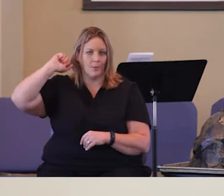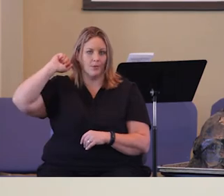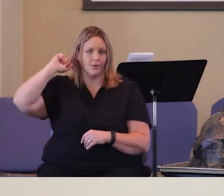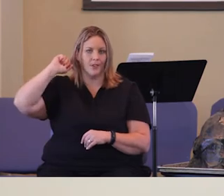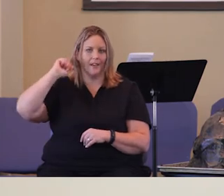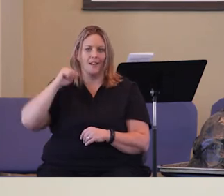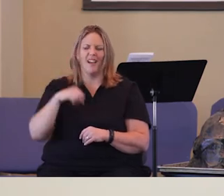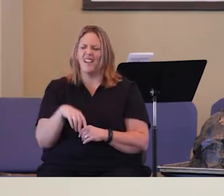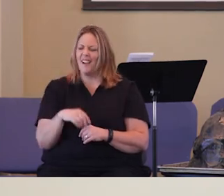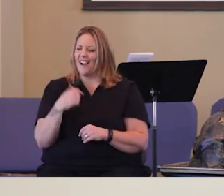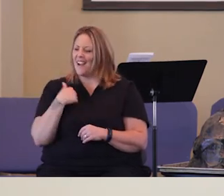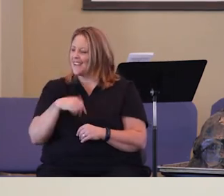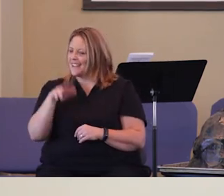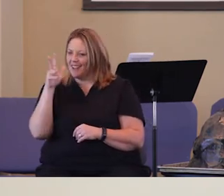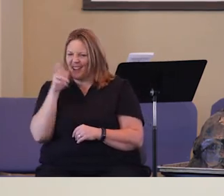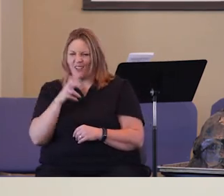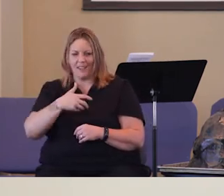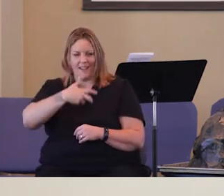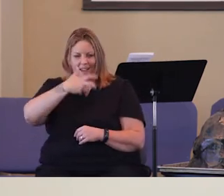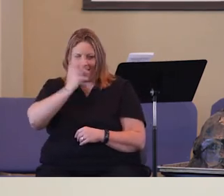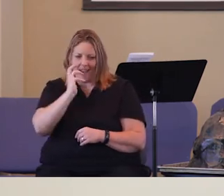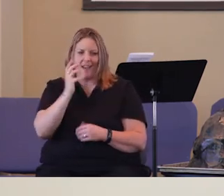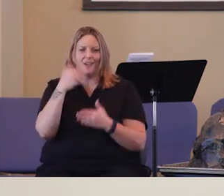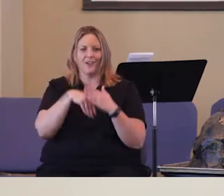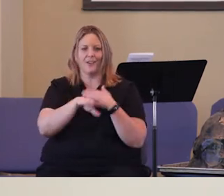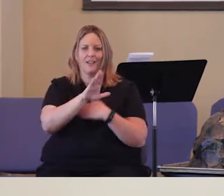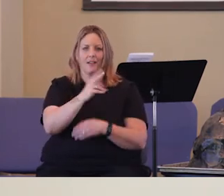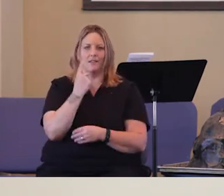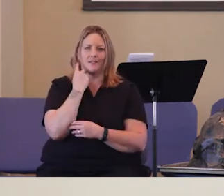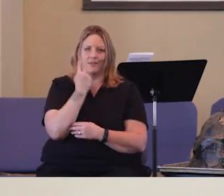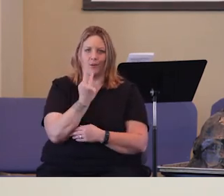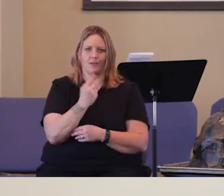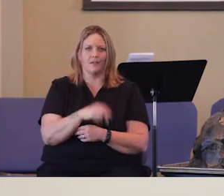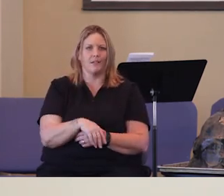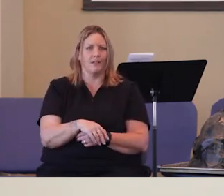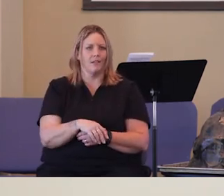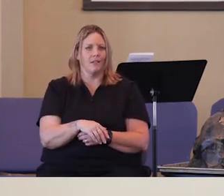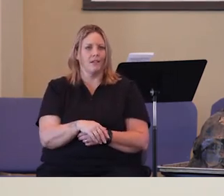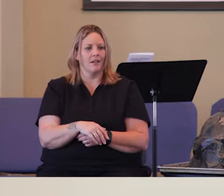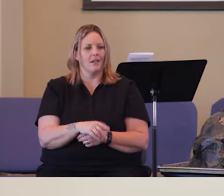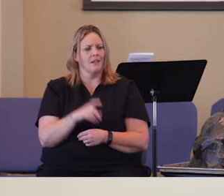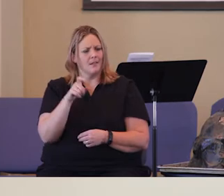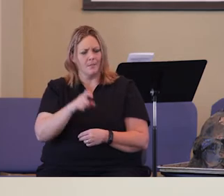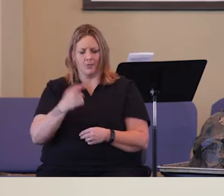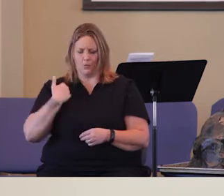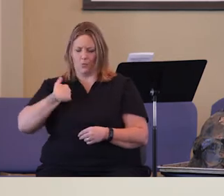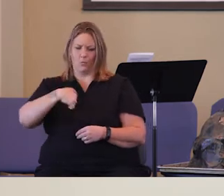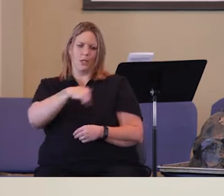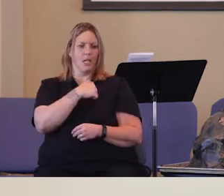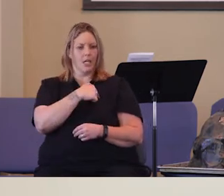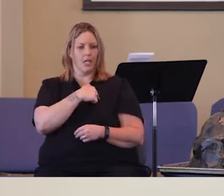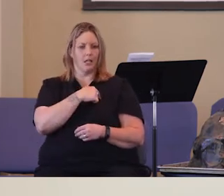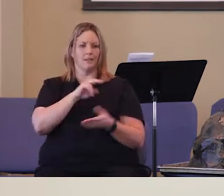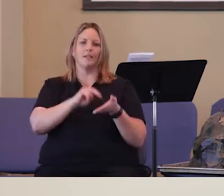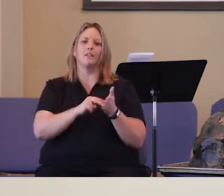Hear now, you rebels. I'm not going to hear the anger in his voice. Hear now, you rebels.